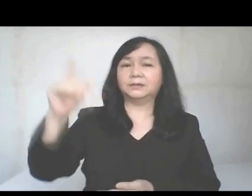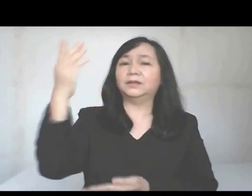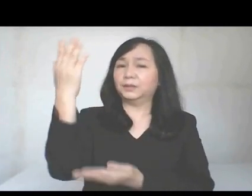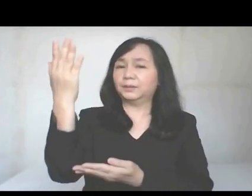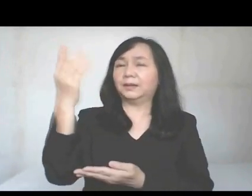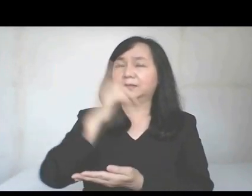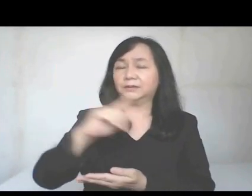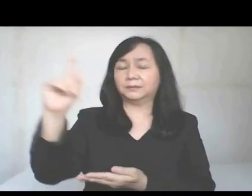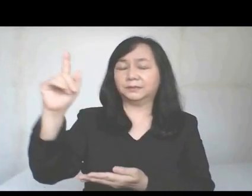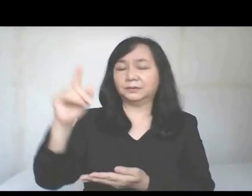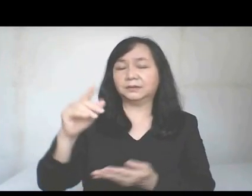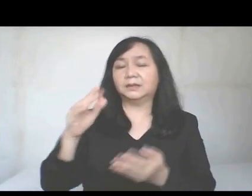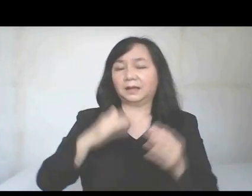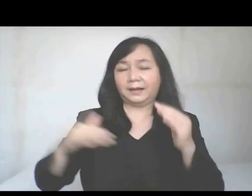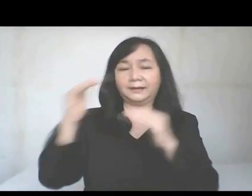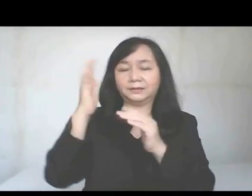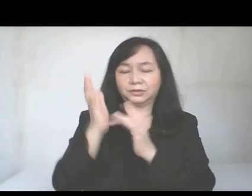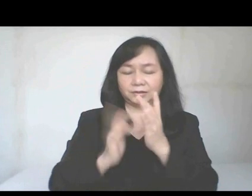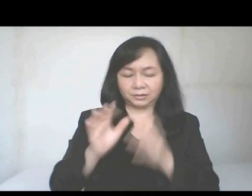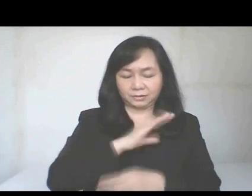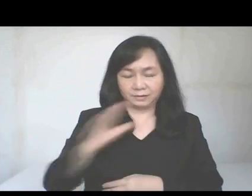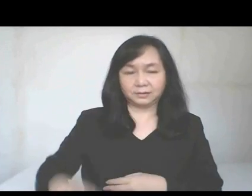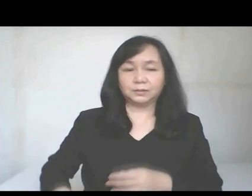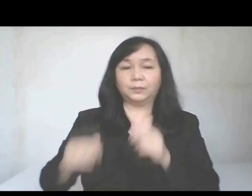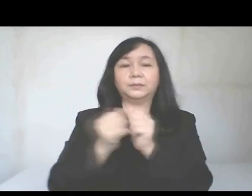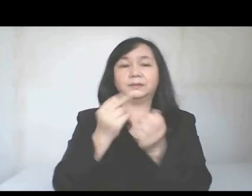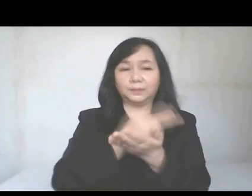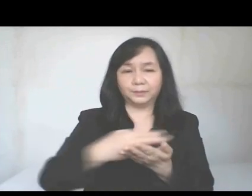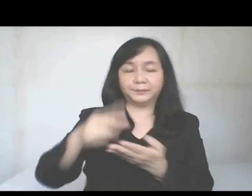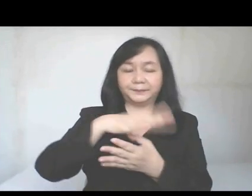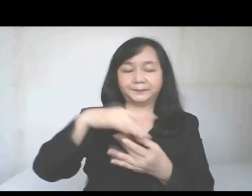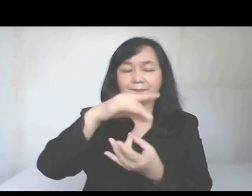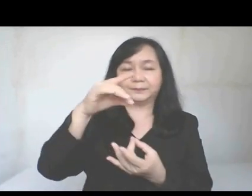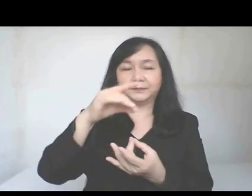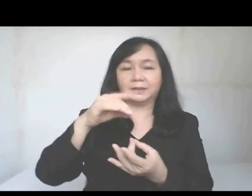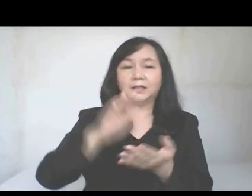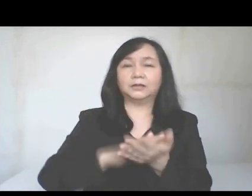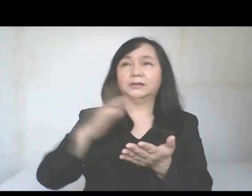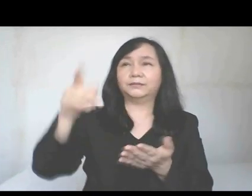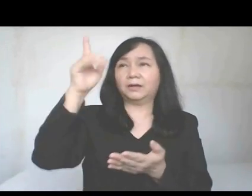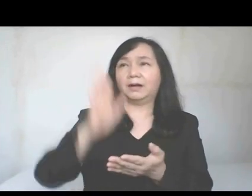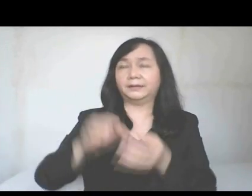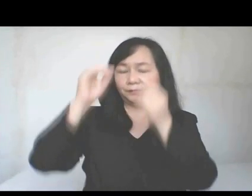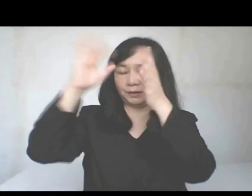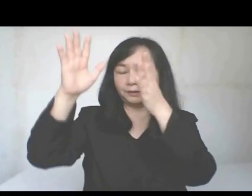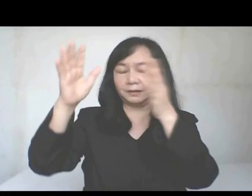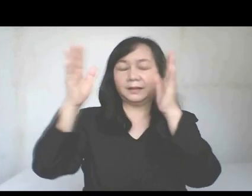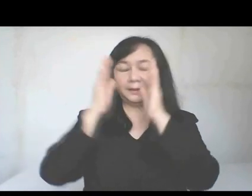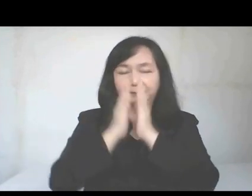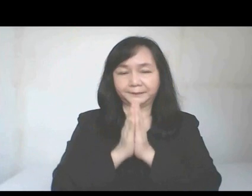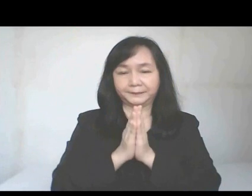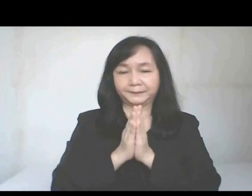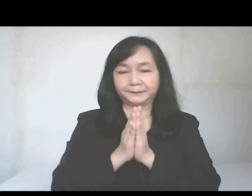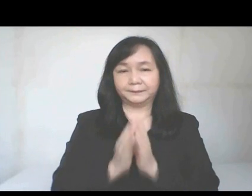the Lord, you alone are the Most High, Jesus Christ, with the Holy Spirit, in the glory of God